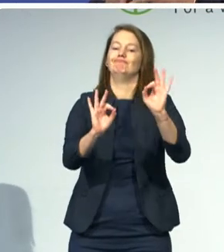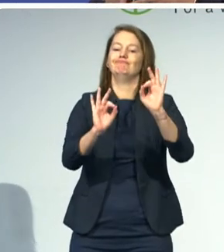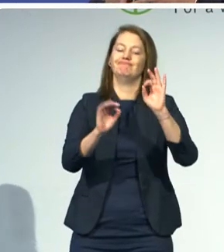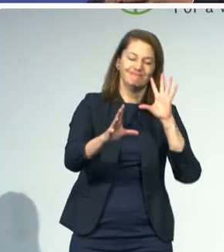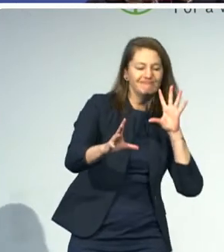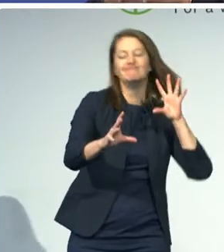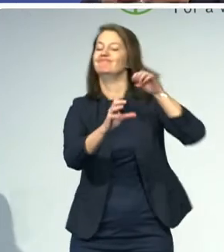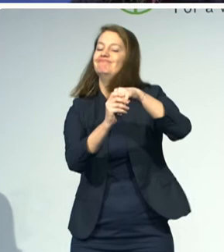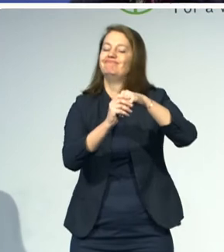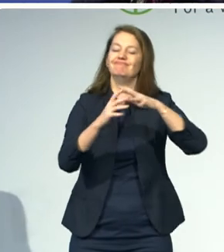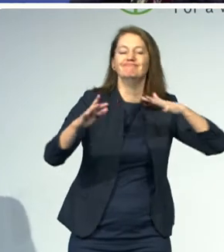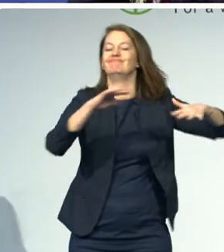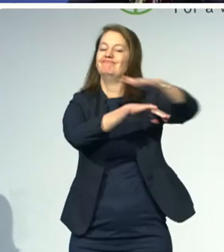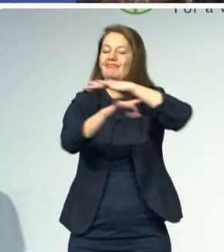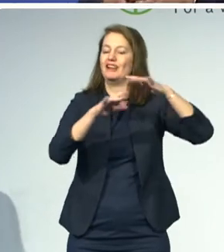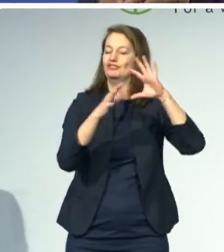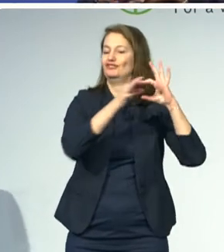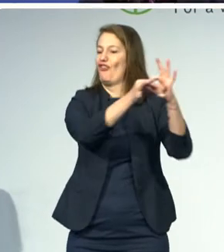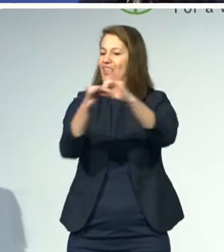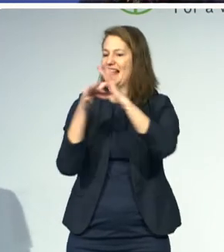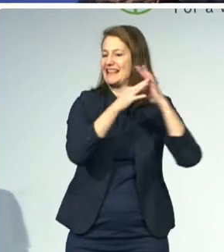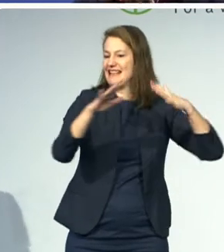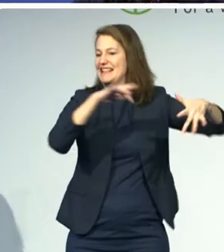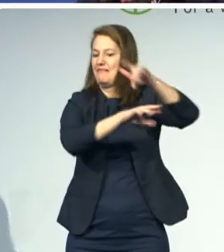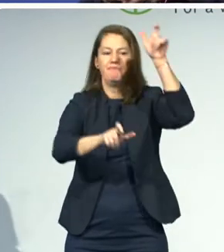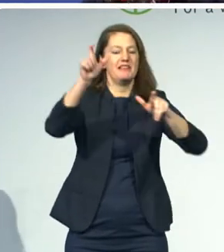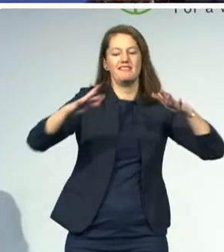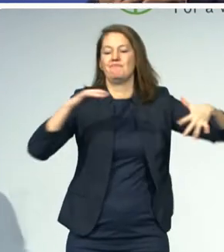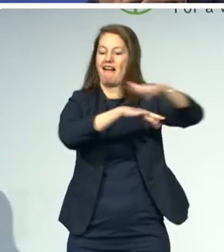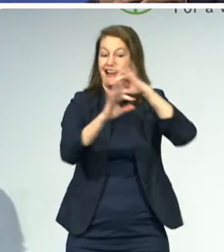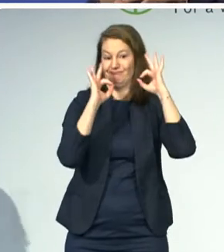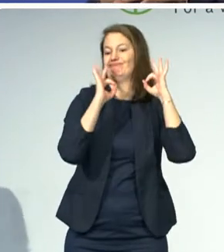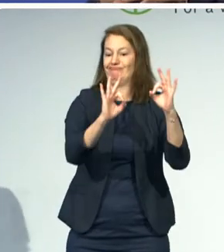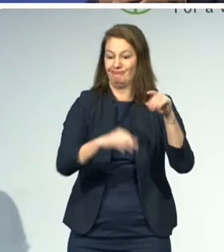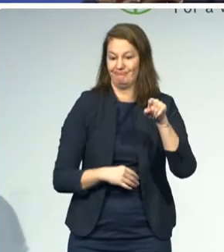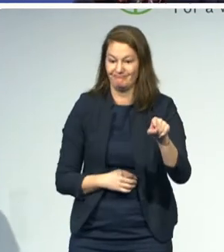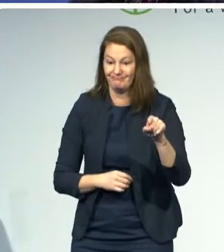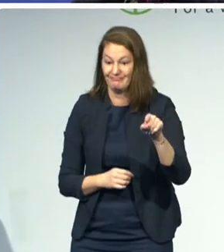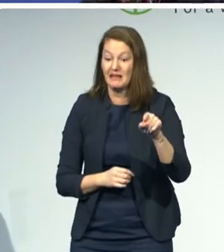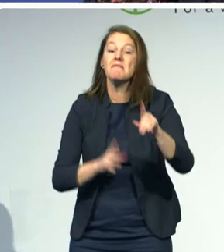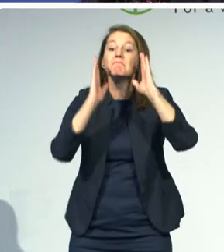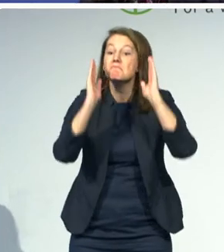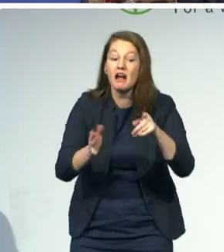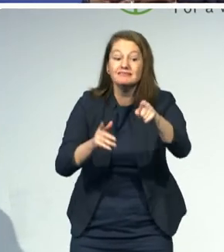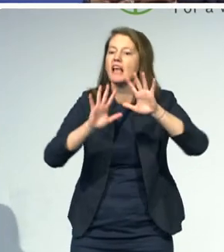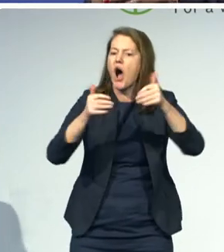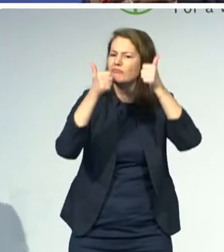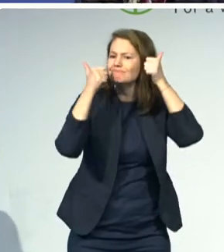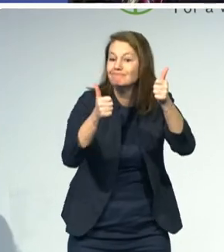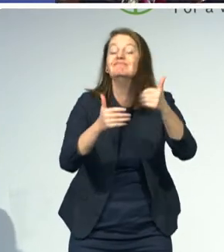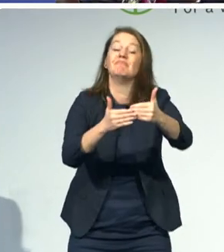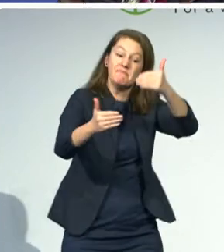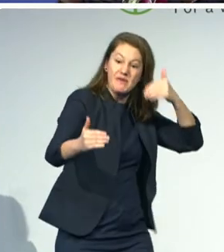needs need to be present in those earliest years of formation. And we need to ensure